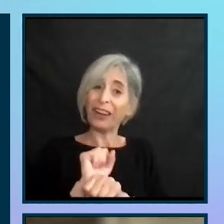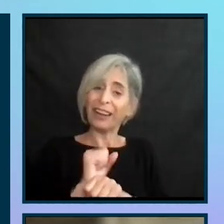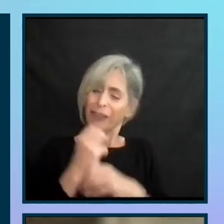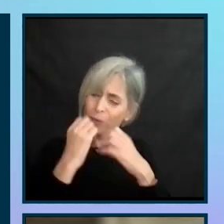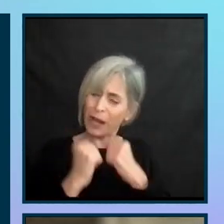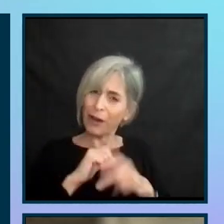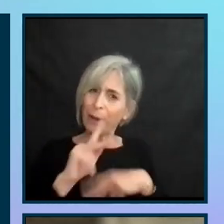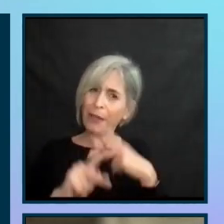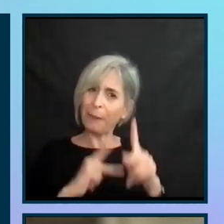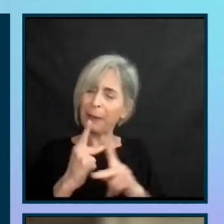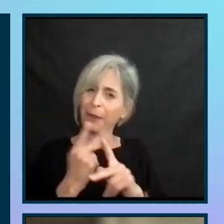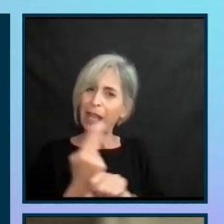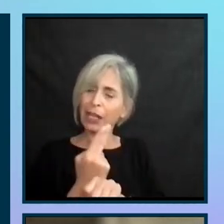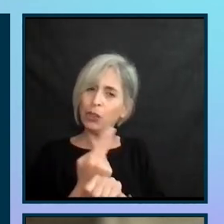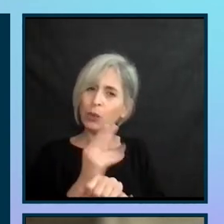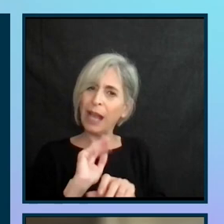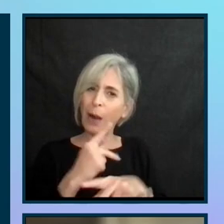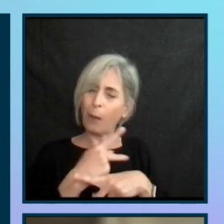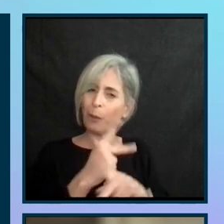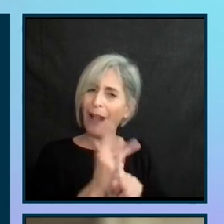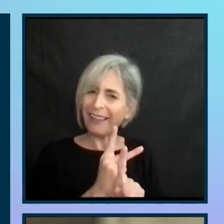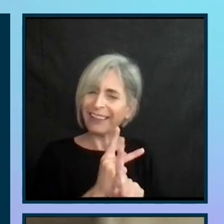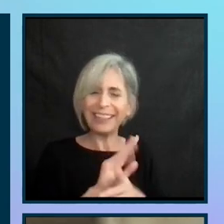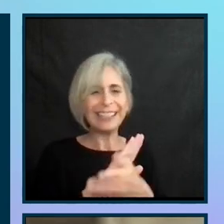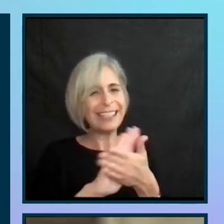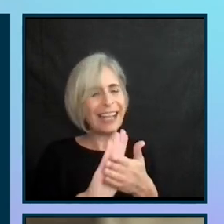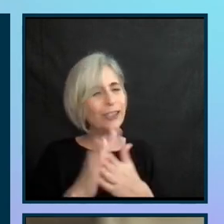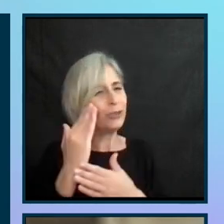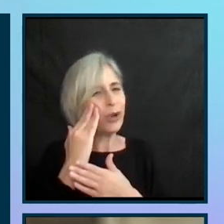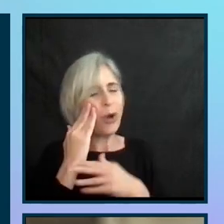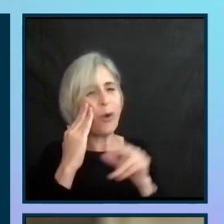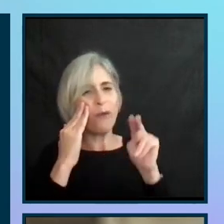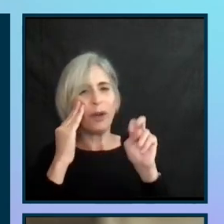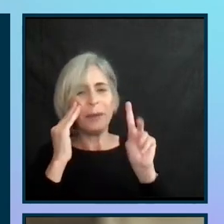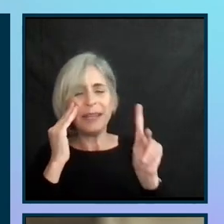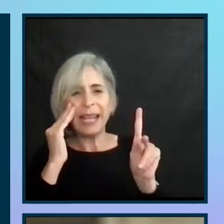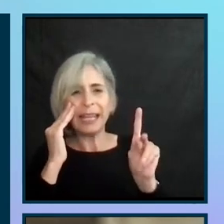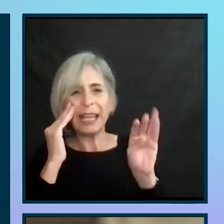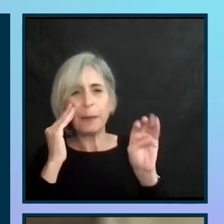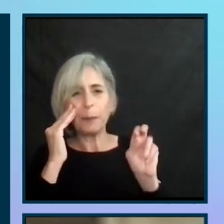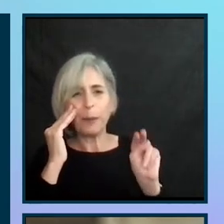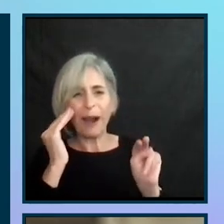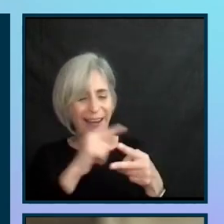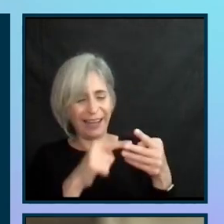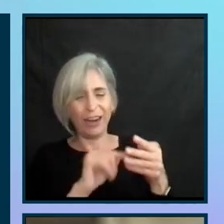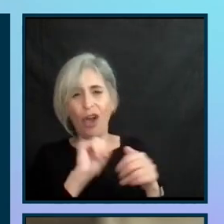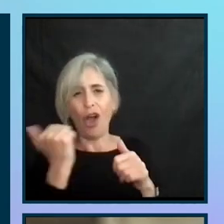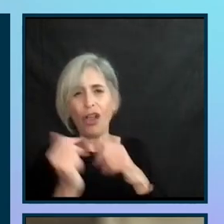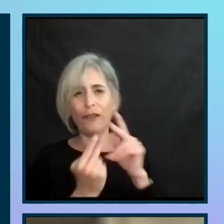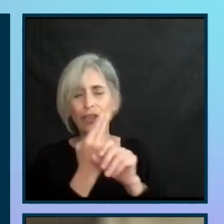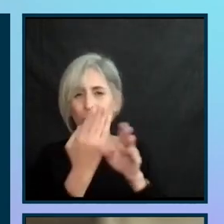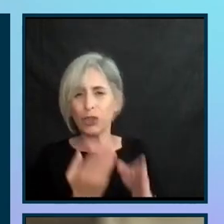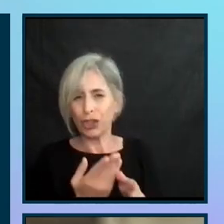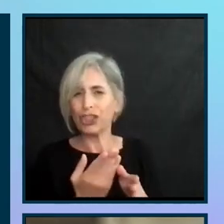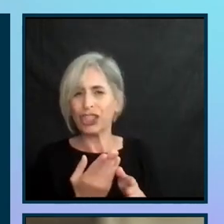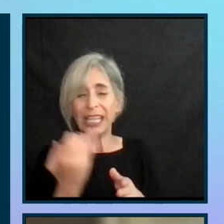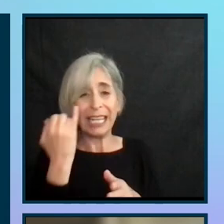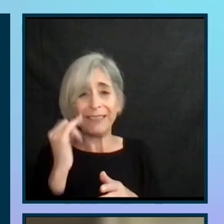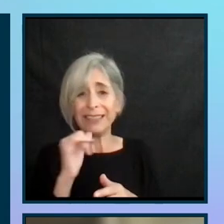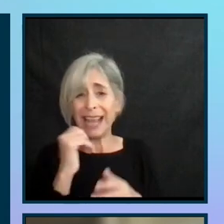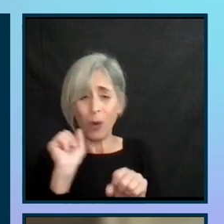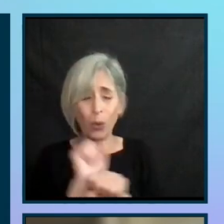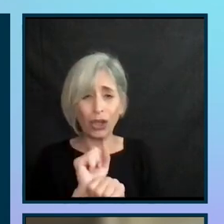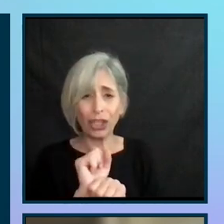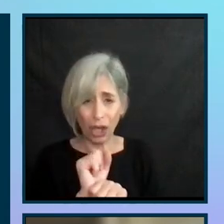use our products. So it's really nice to hear from Nick, Brian, and really all of our users in one way or another, if something's not working